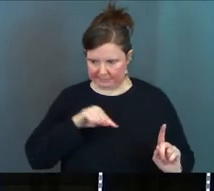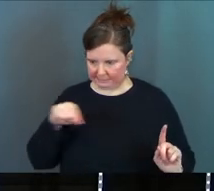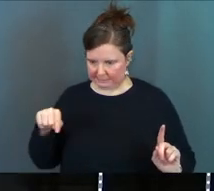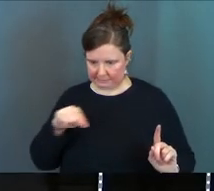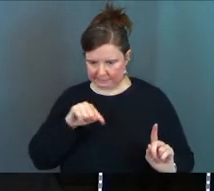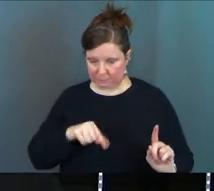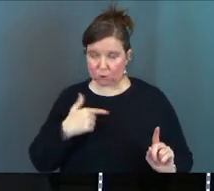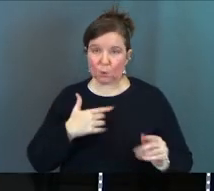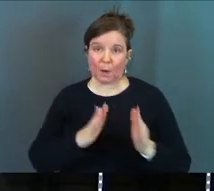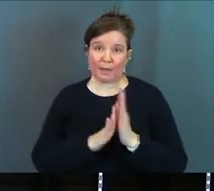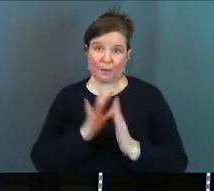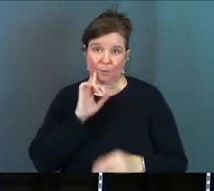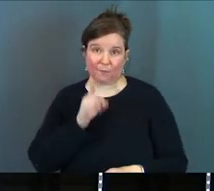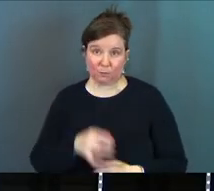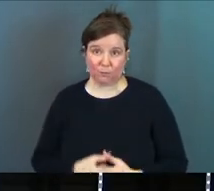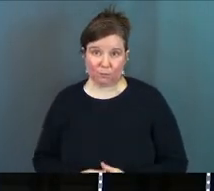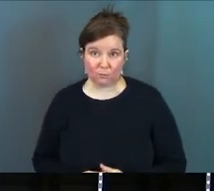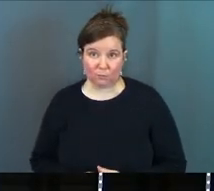so that I can pray over you